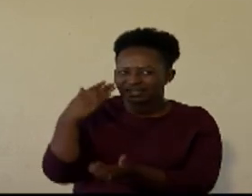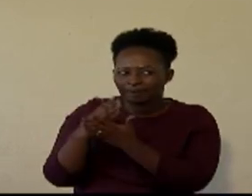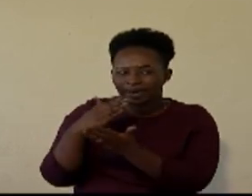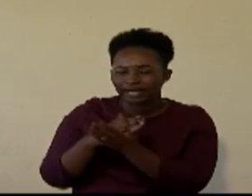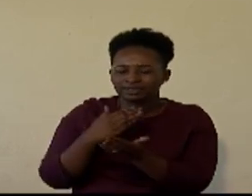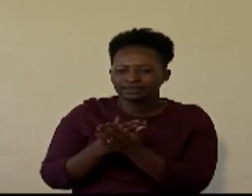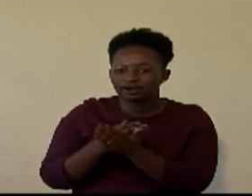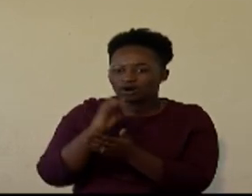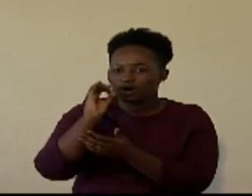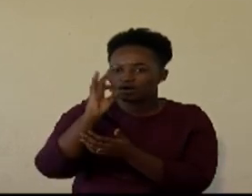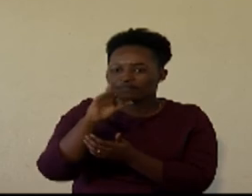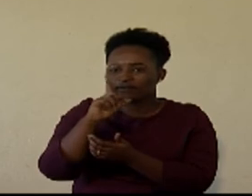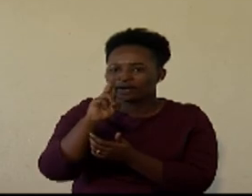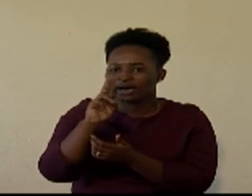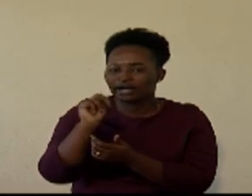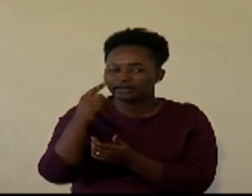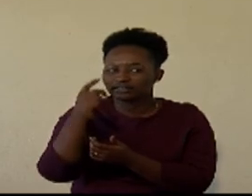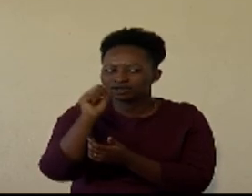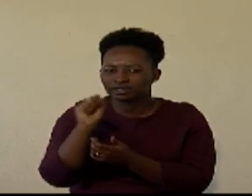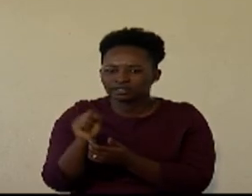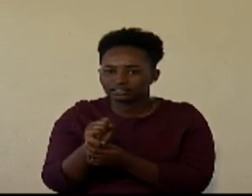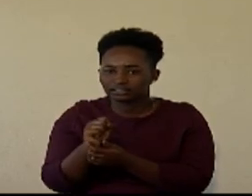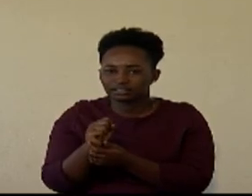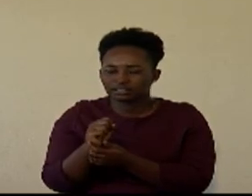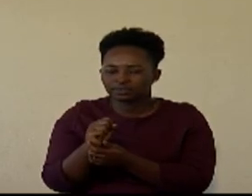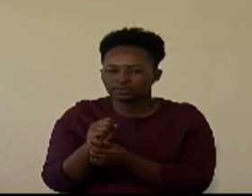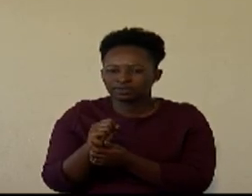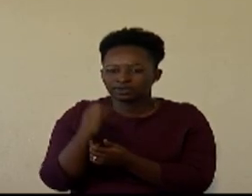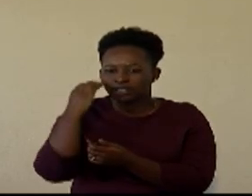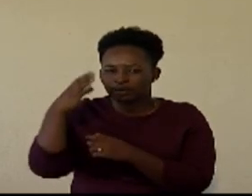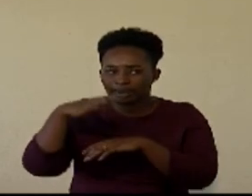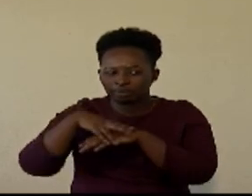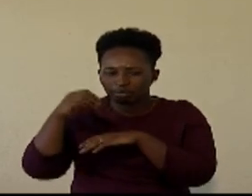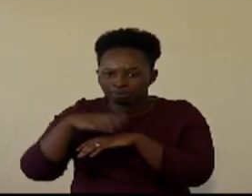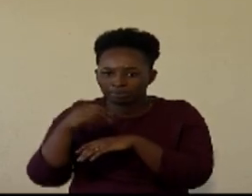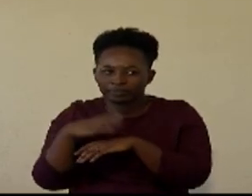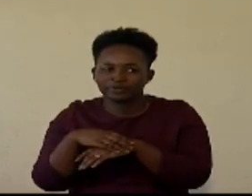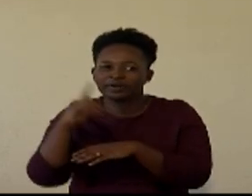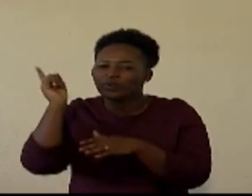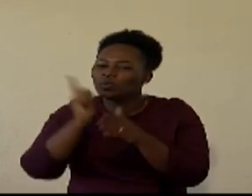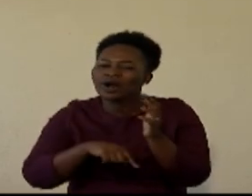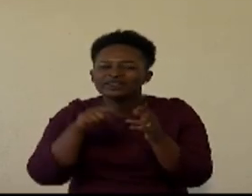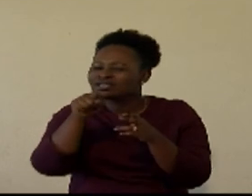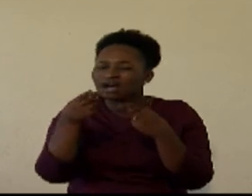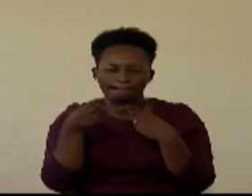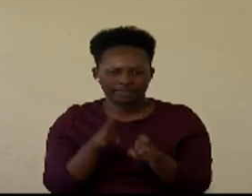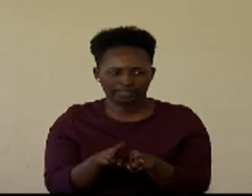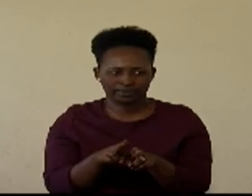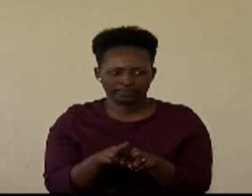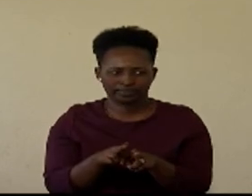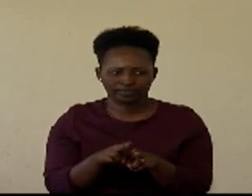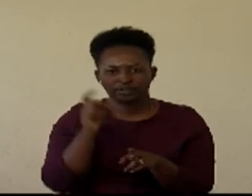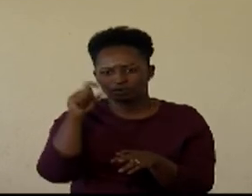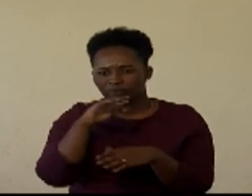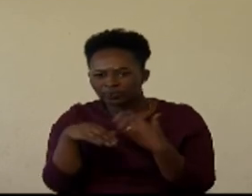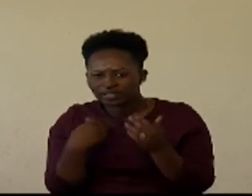of the lung if these are air sacs is this an air sac what has happened ever heard of lung